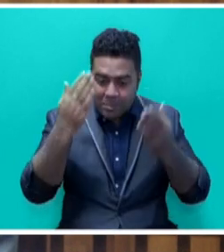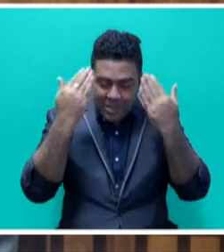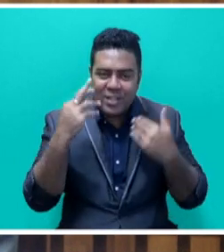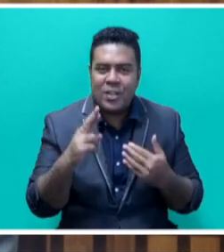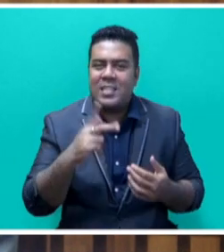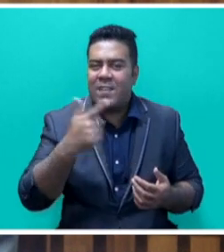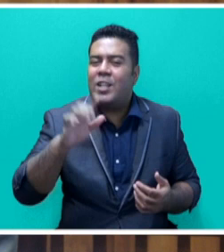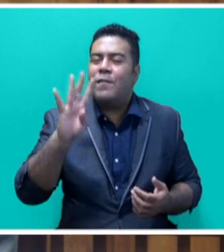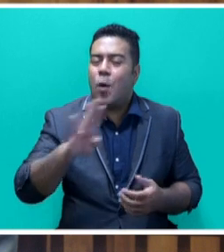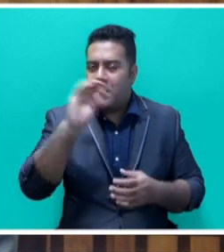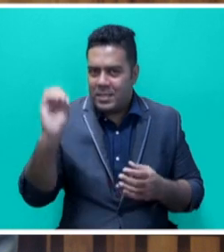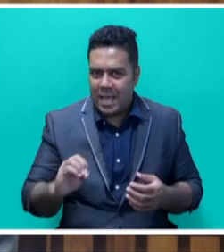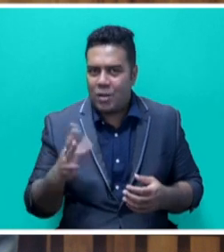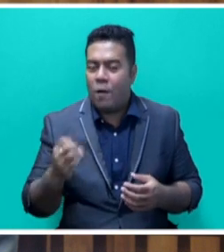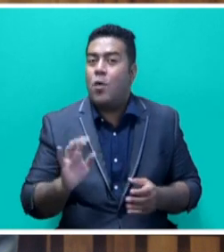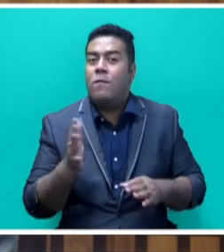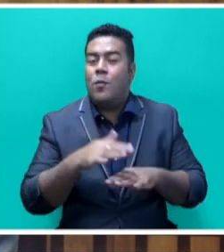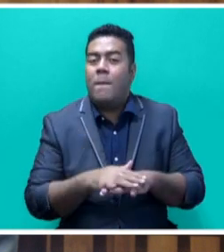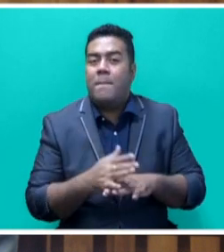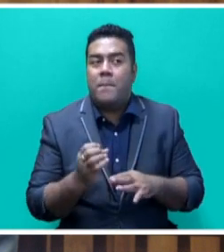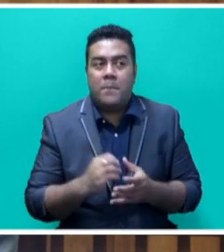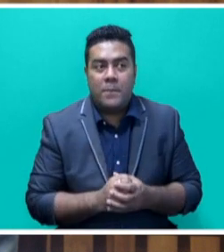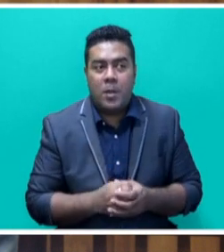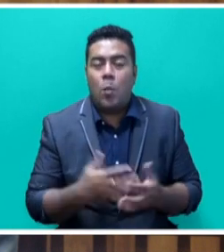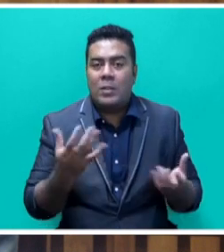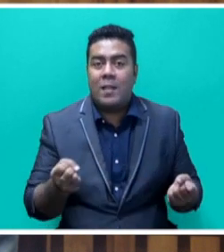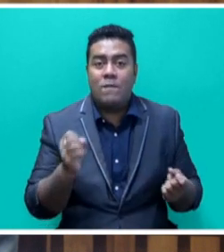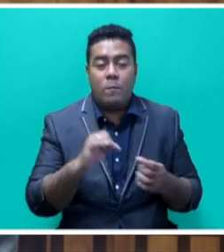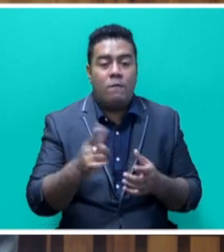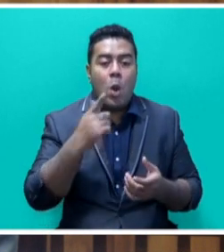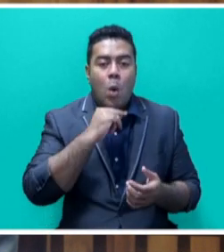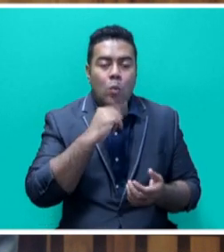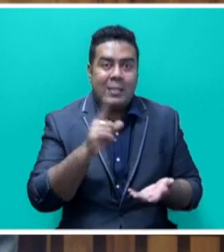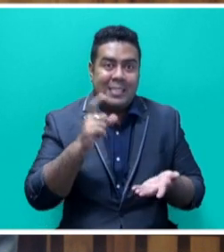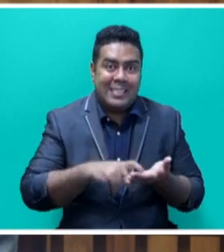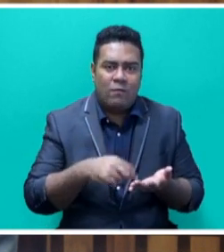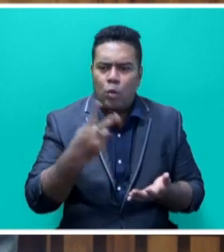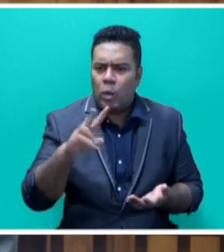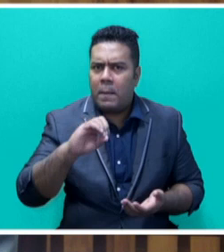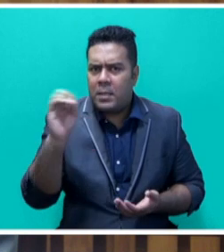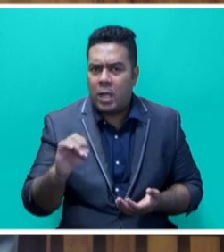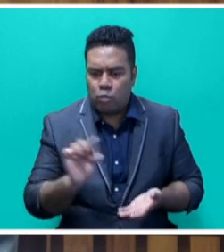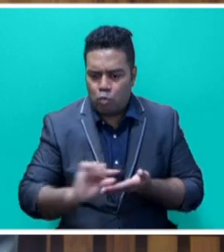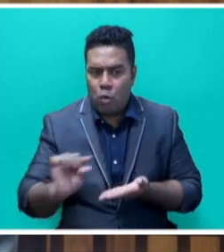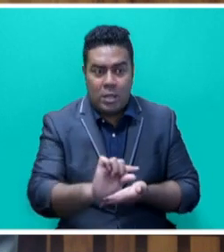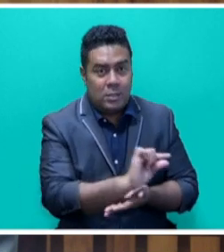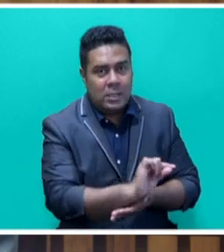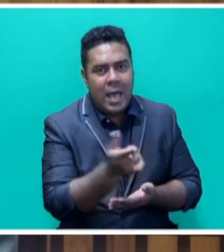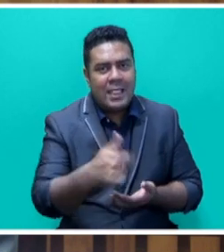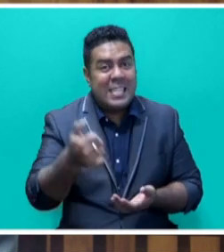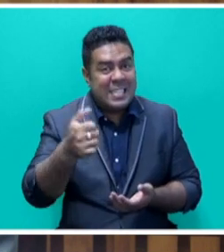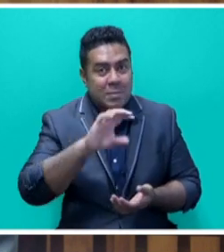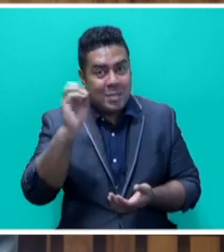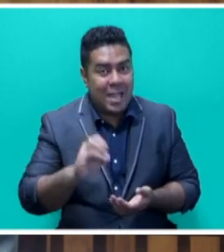74% of overall climate finance mobilized was in the form of loans, while only 20% were grants, and the remaining 6